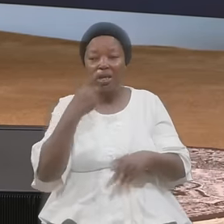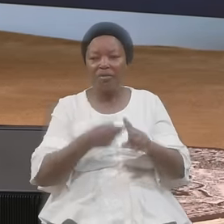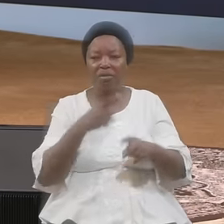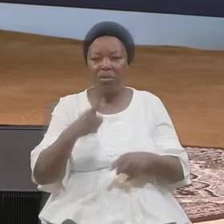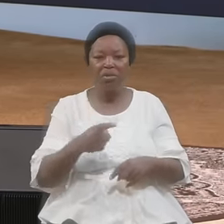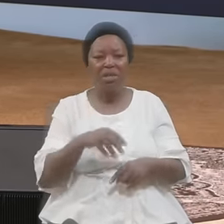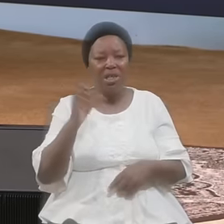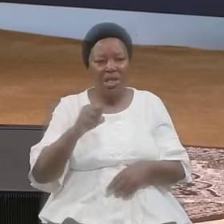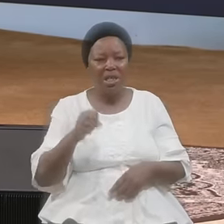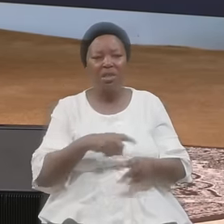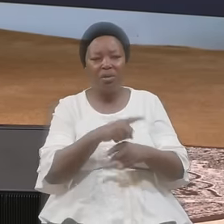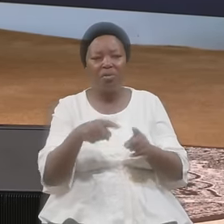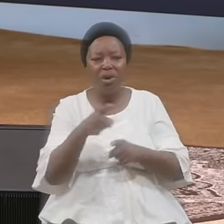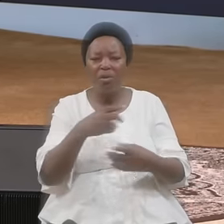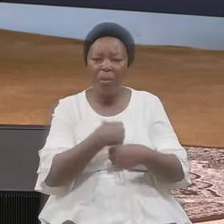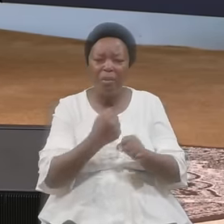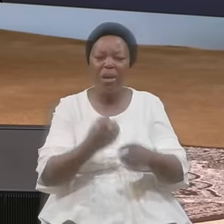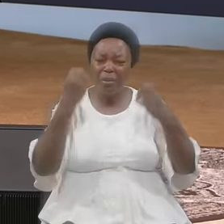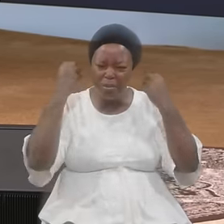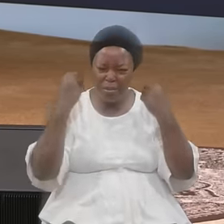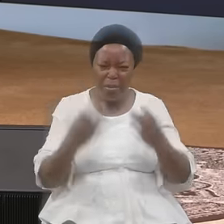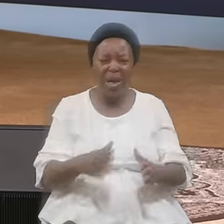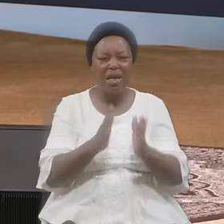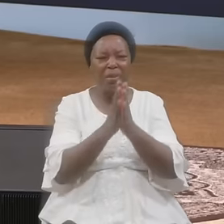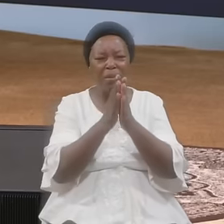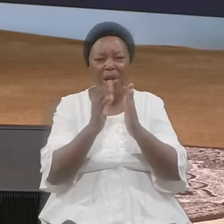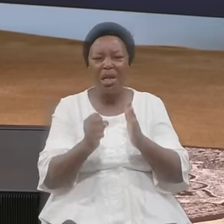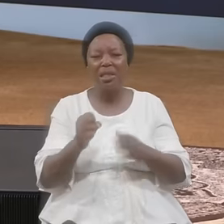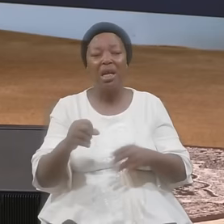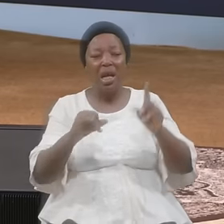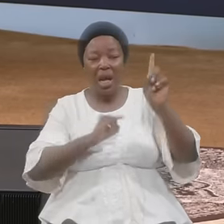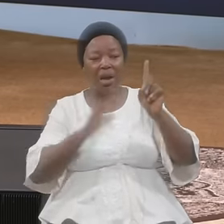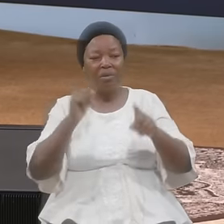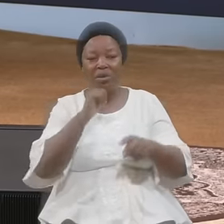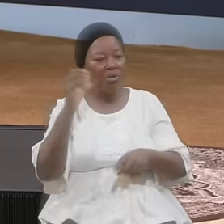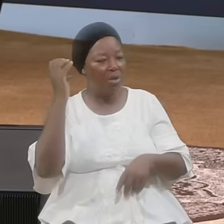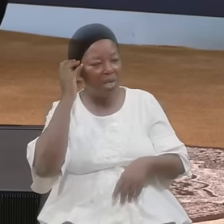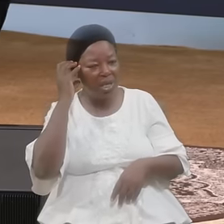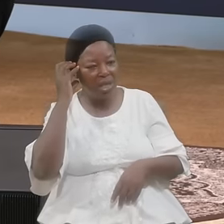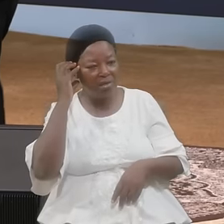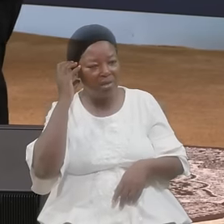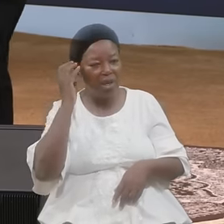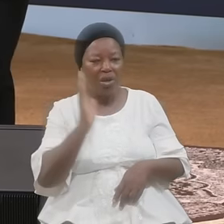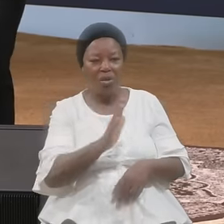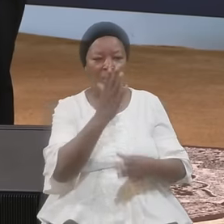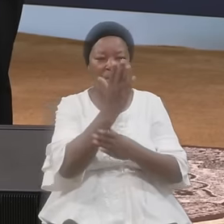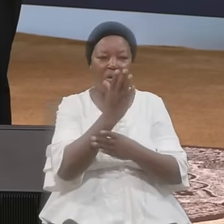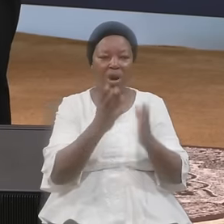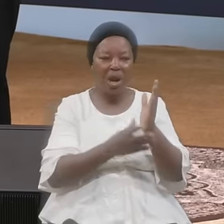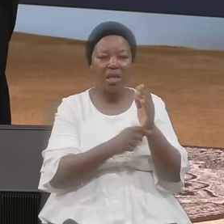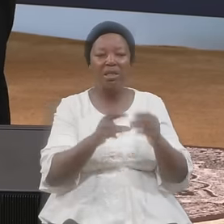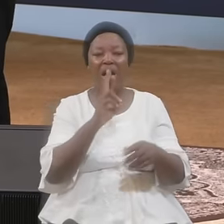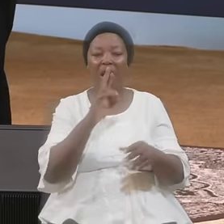Yea When You Make Many Prayers I Will Not Hear Your Hands